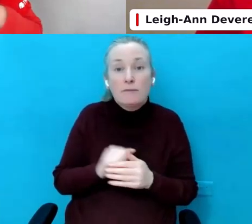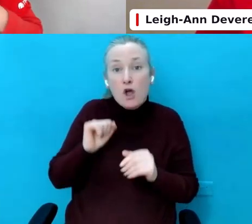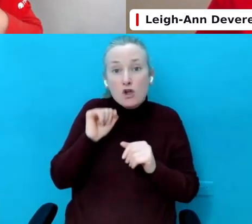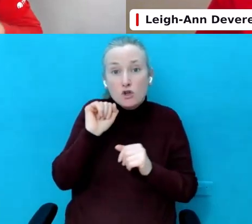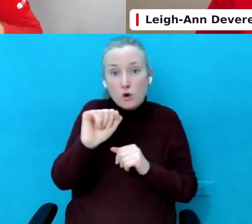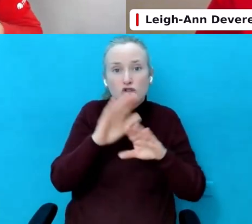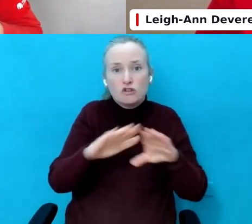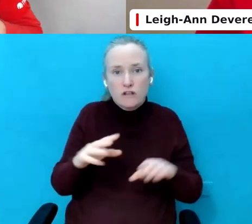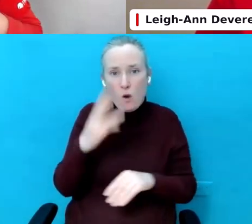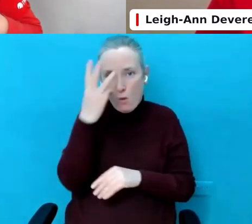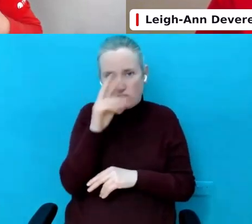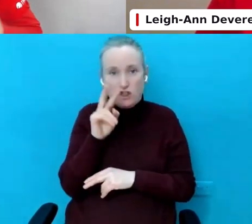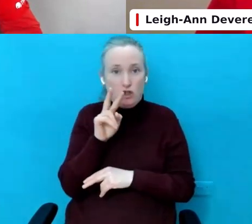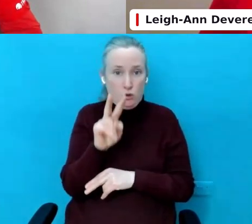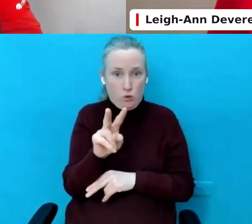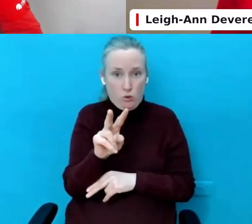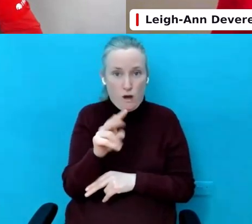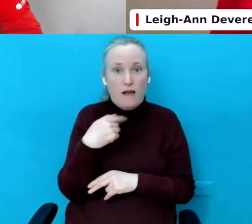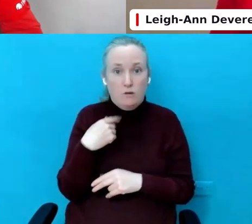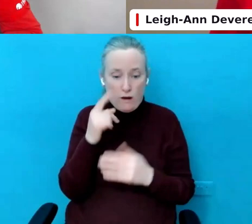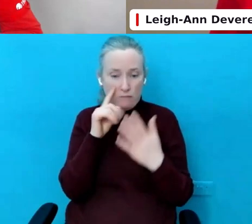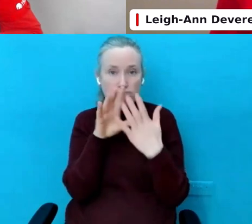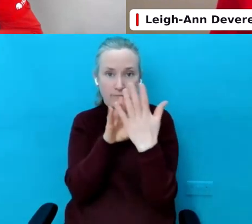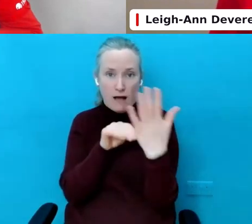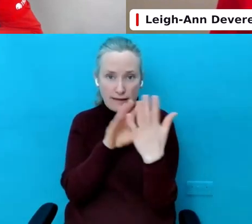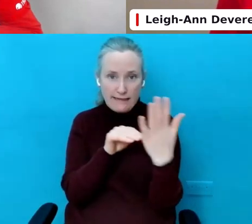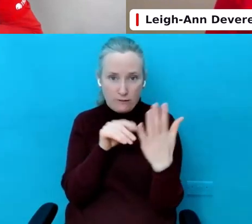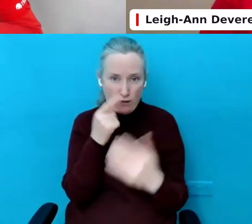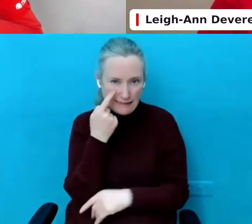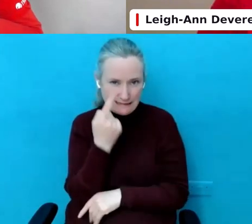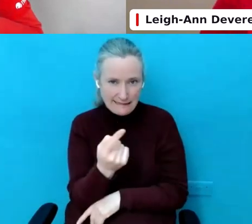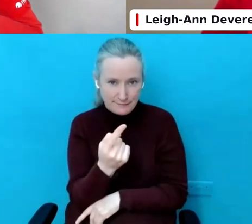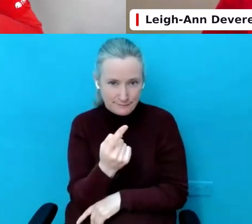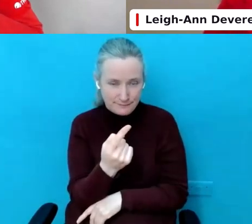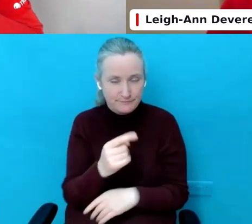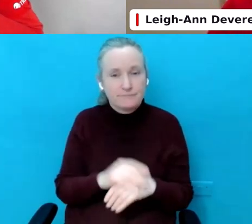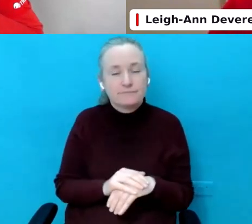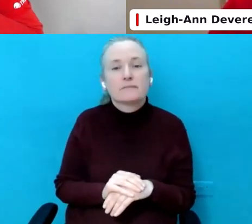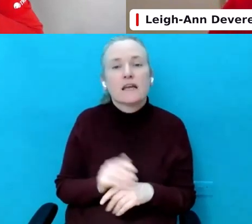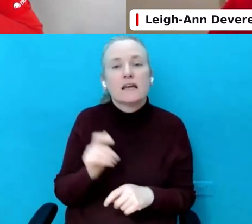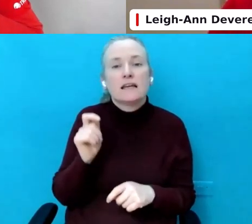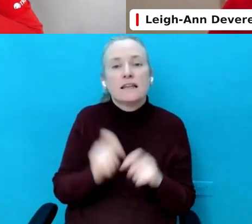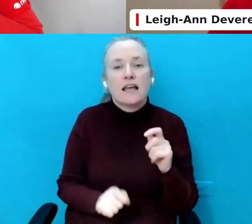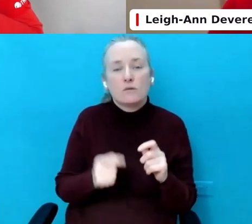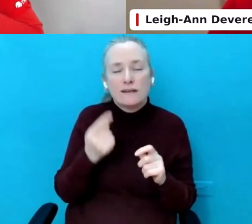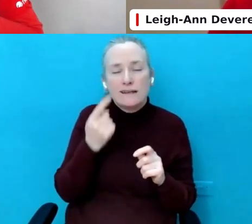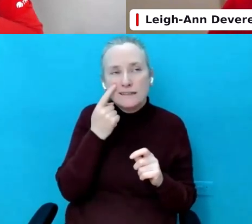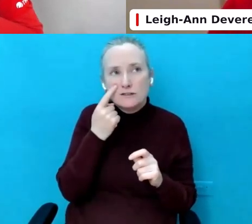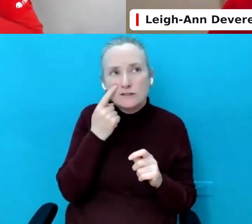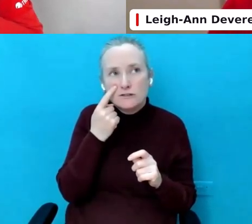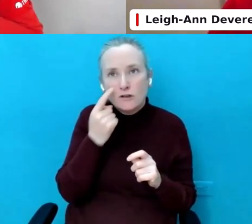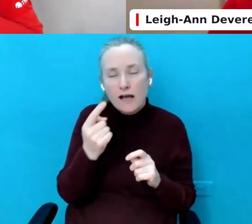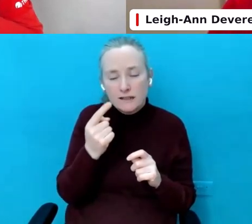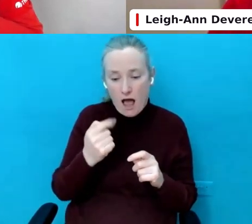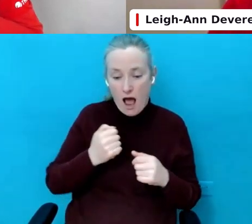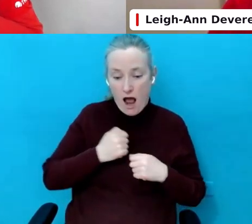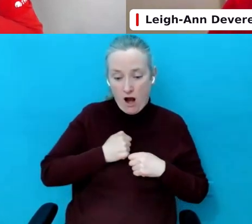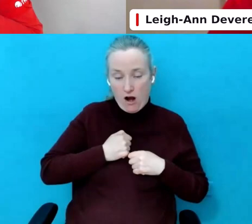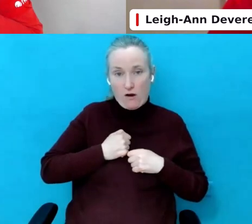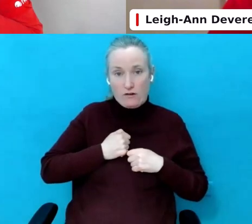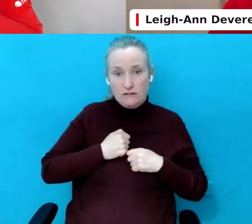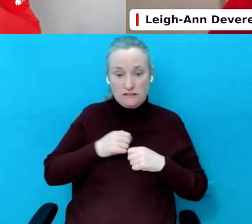you and they will emulate what they see. And then we need to look at our parenting style.